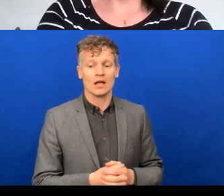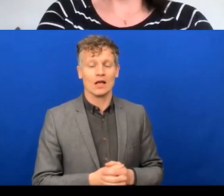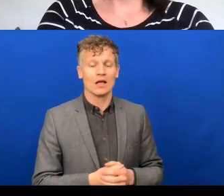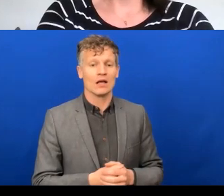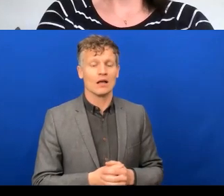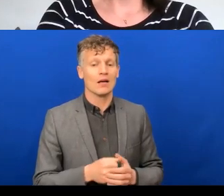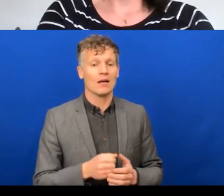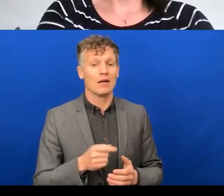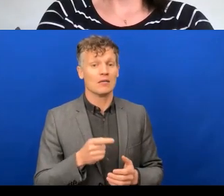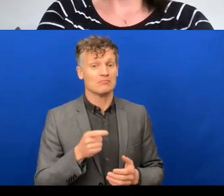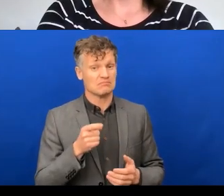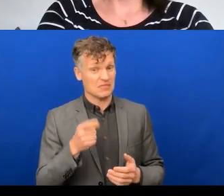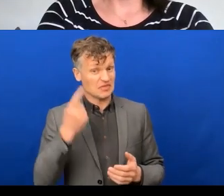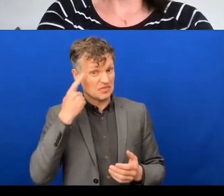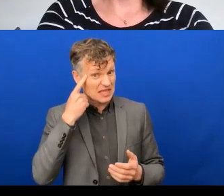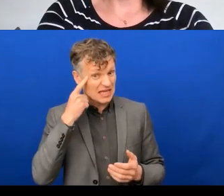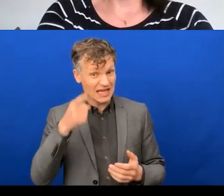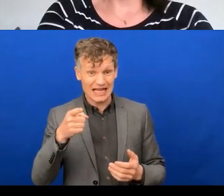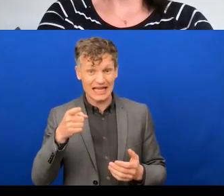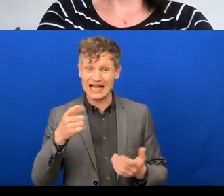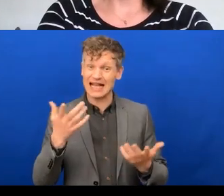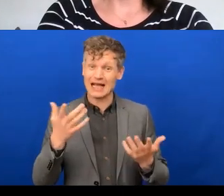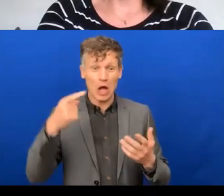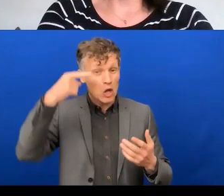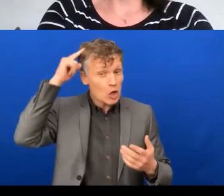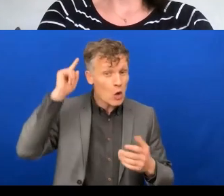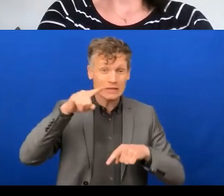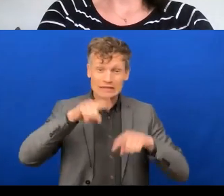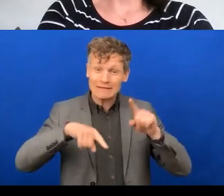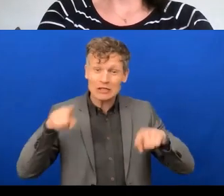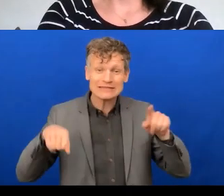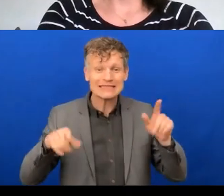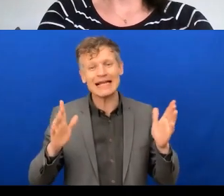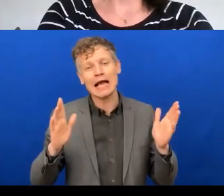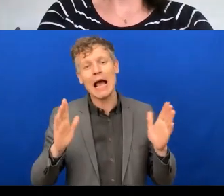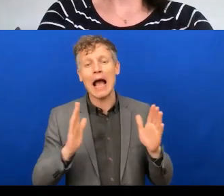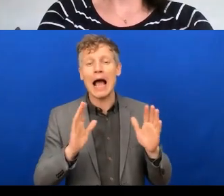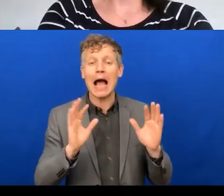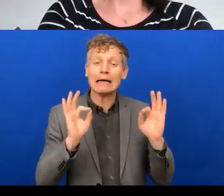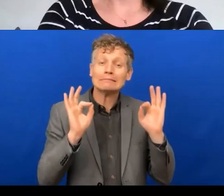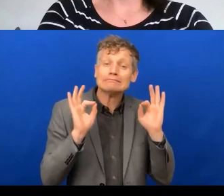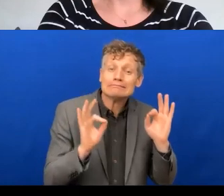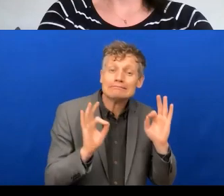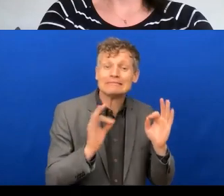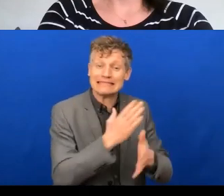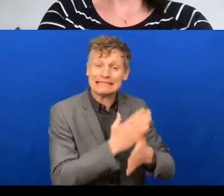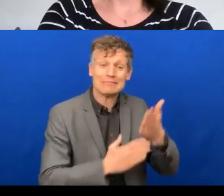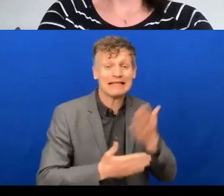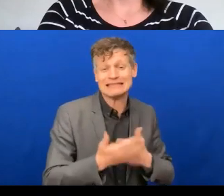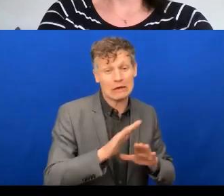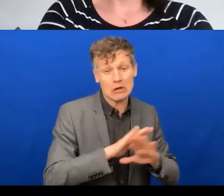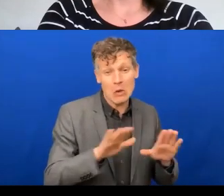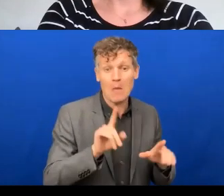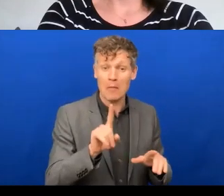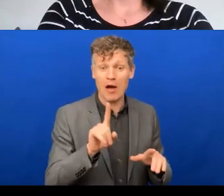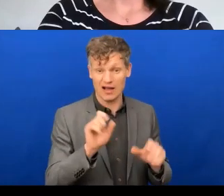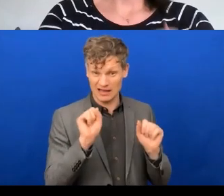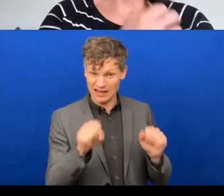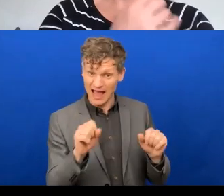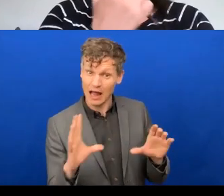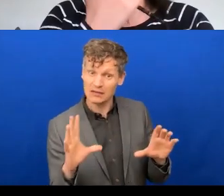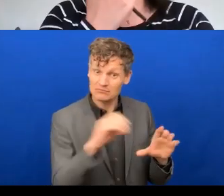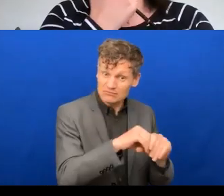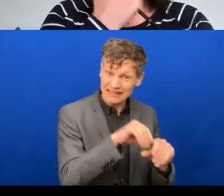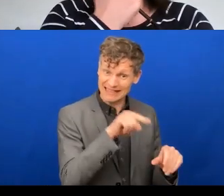necessarily being considered a disability? What do you recommend to employers to adjust their policies to make